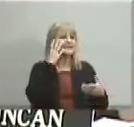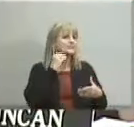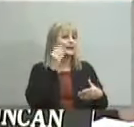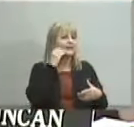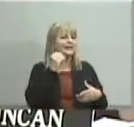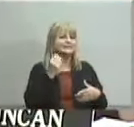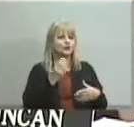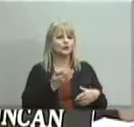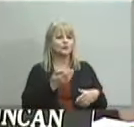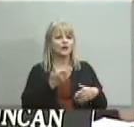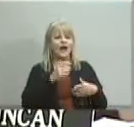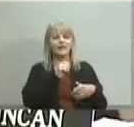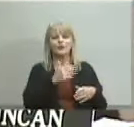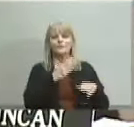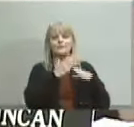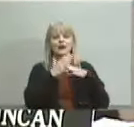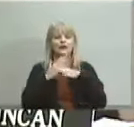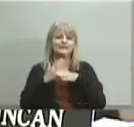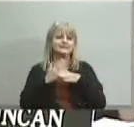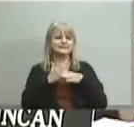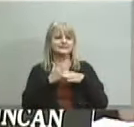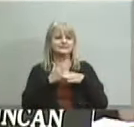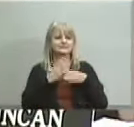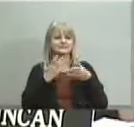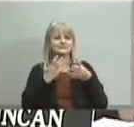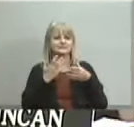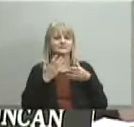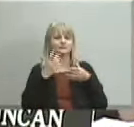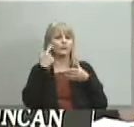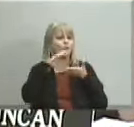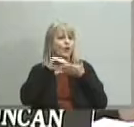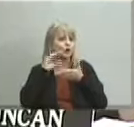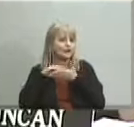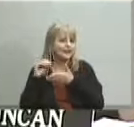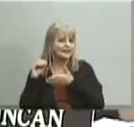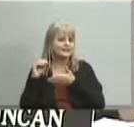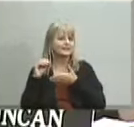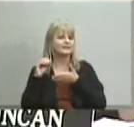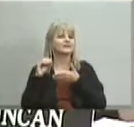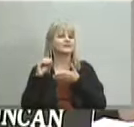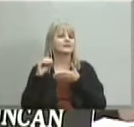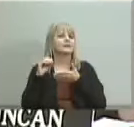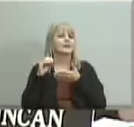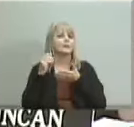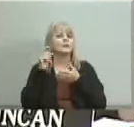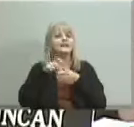as being maybe a little more respectful and um clear